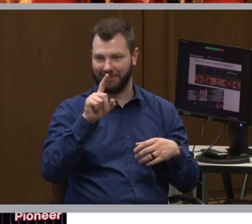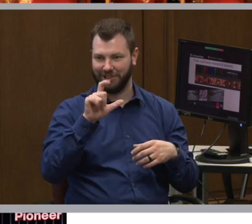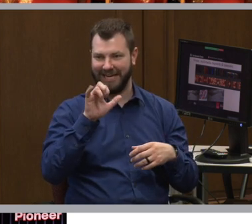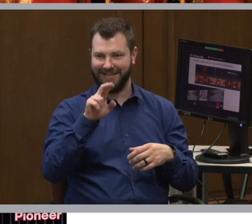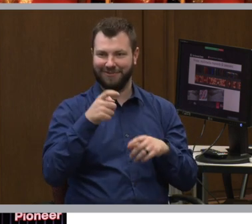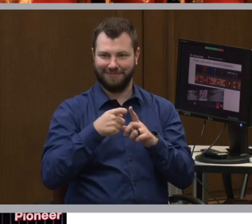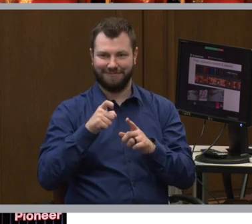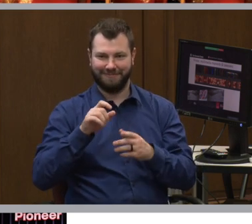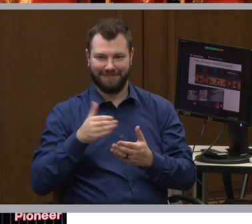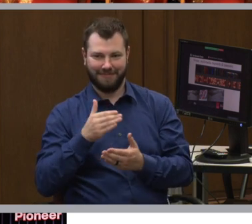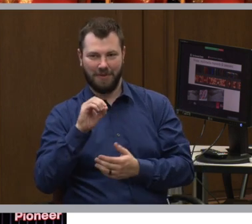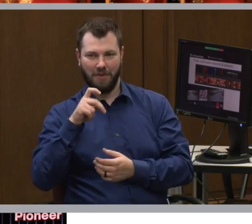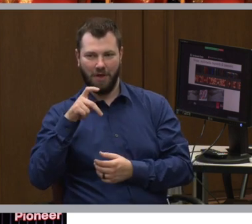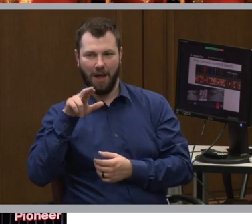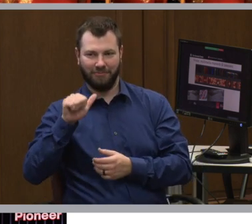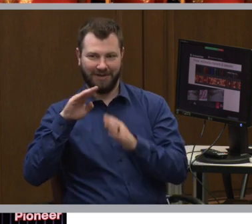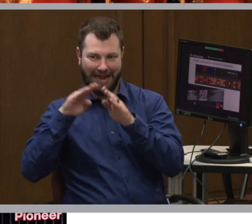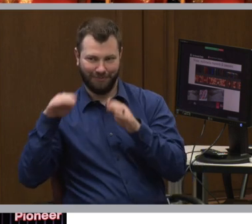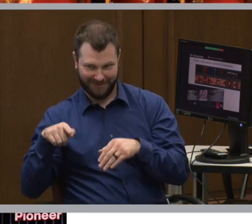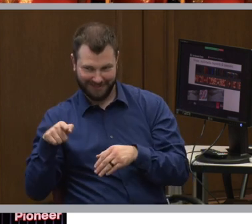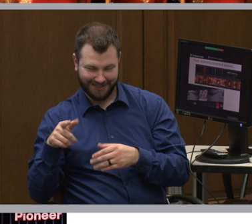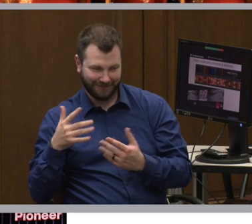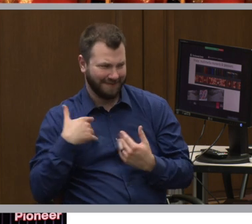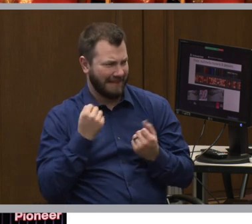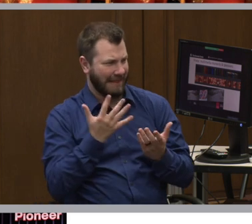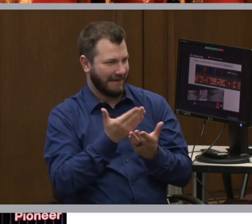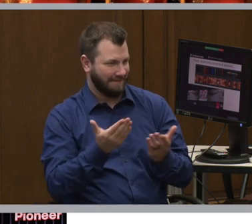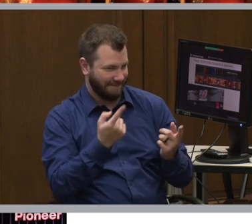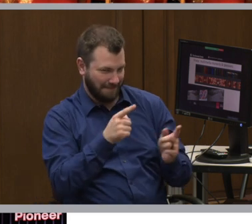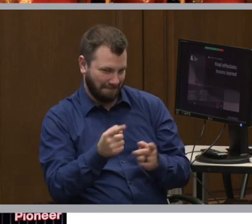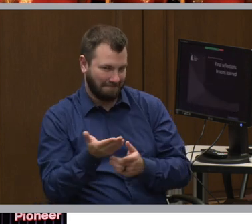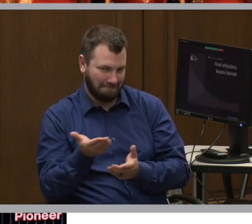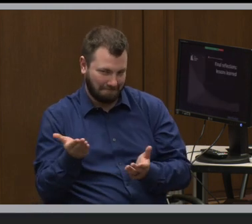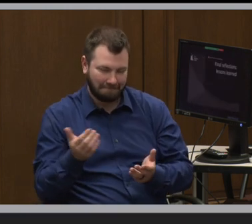So there's a lot that happens there.